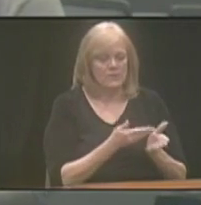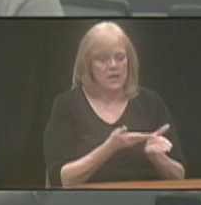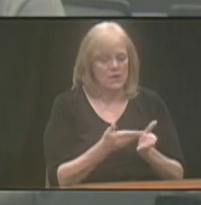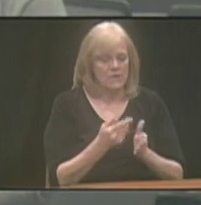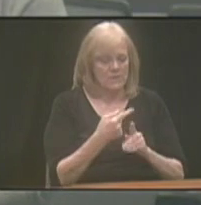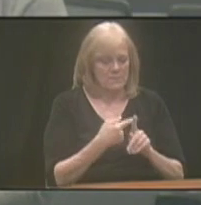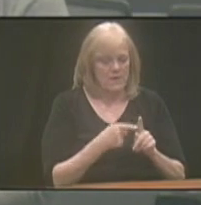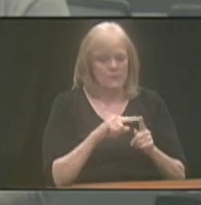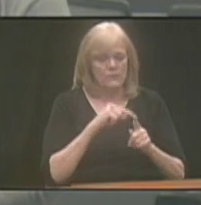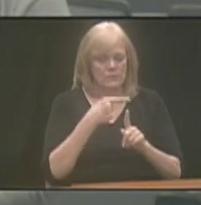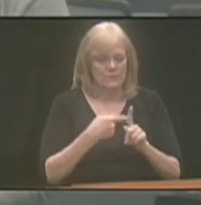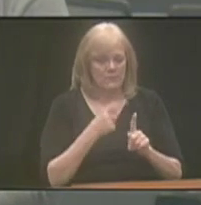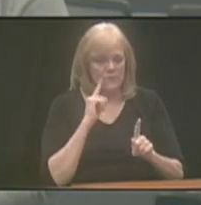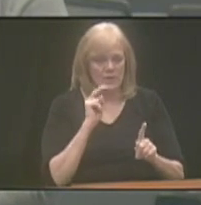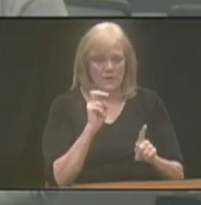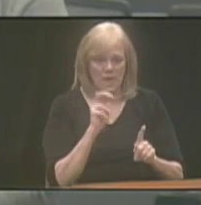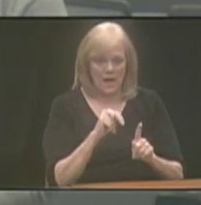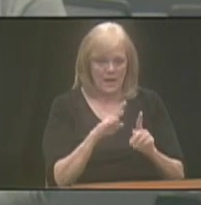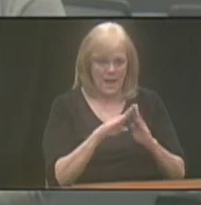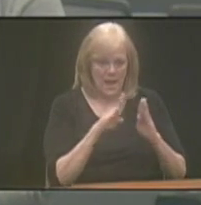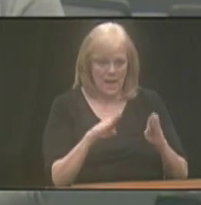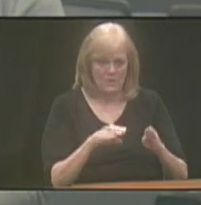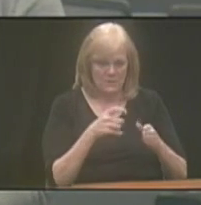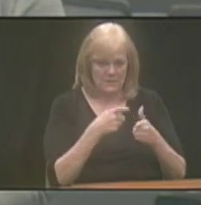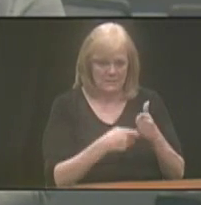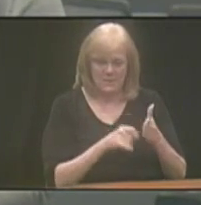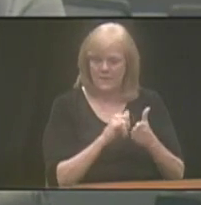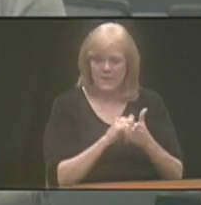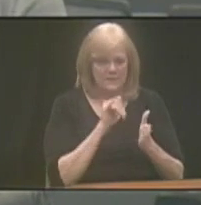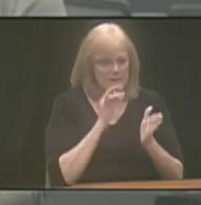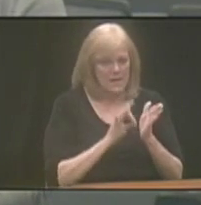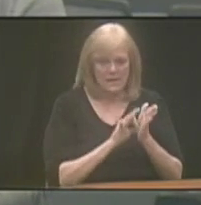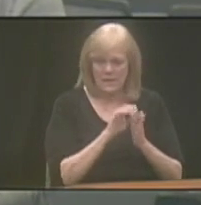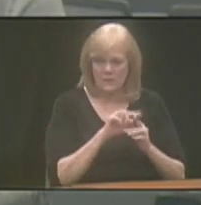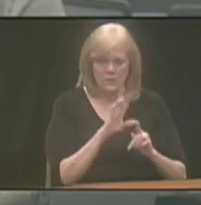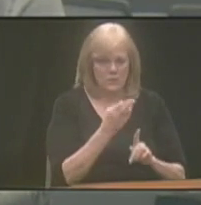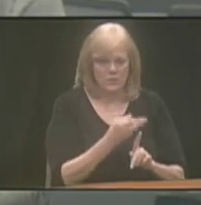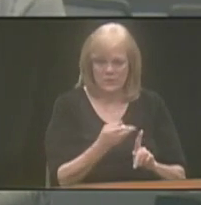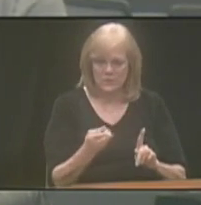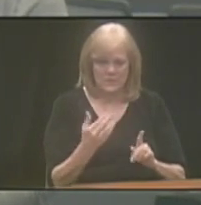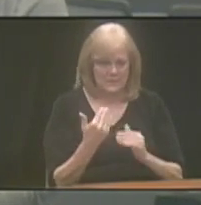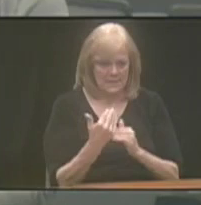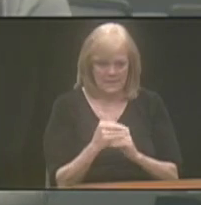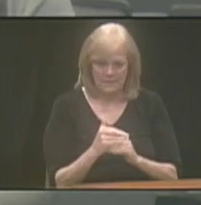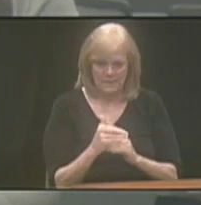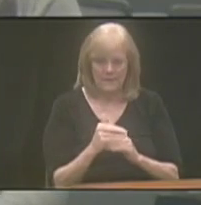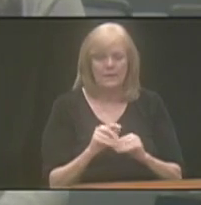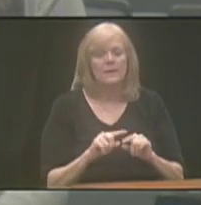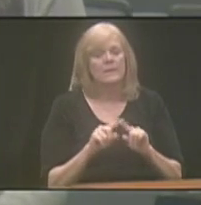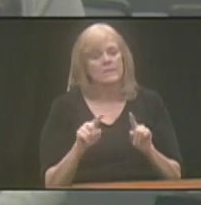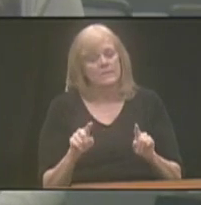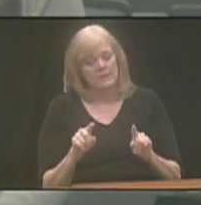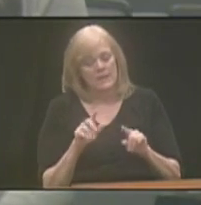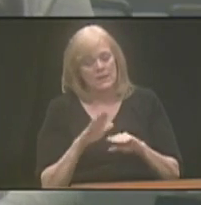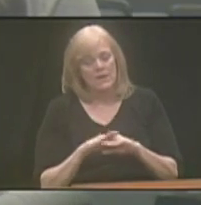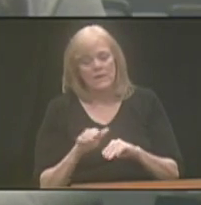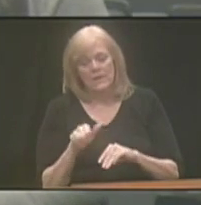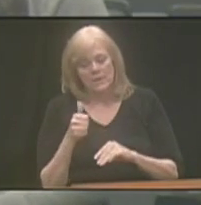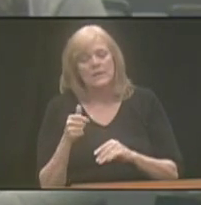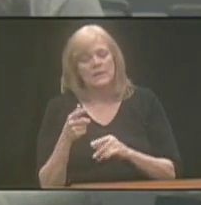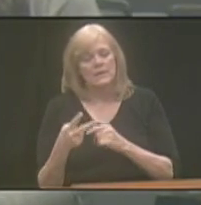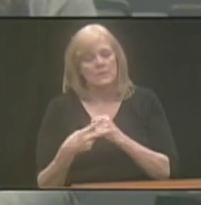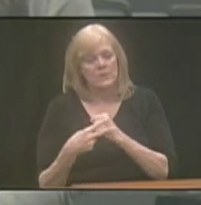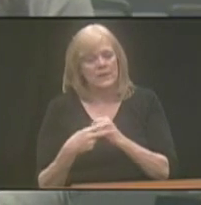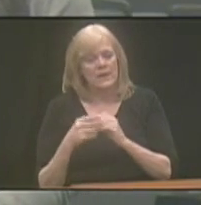to month for a non-housing expense, that would not count towards your resource limit. However, on the other hand, a